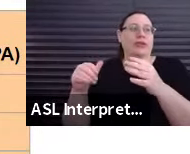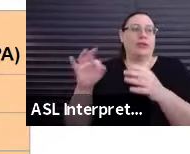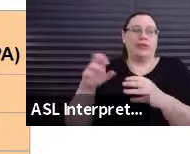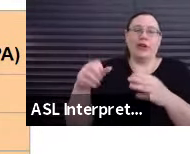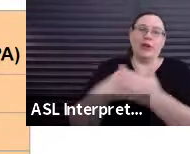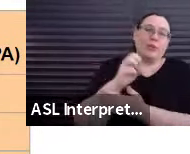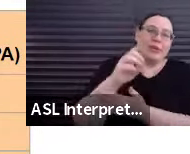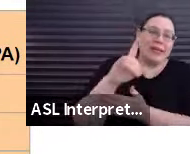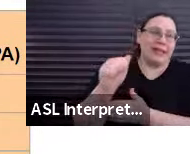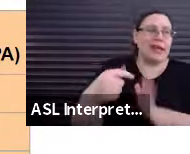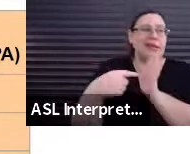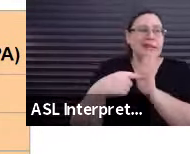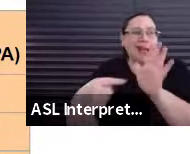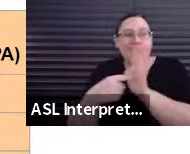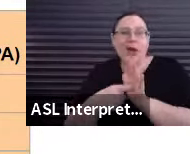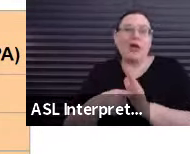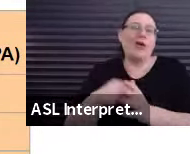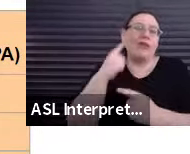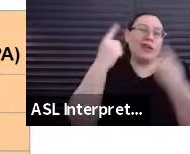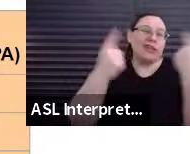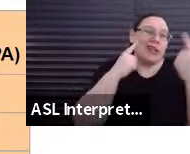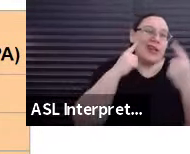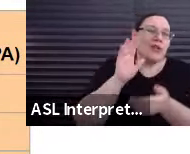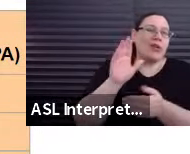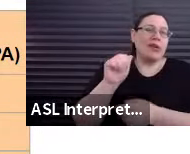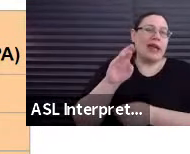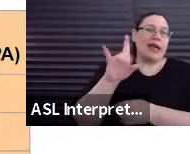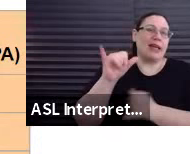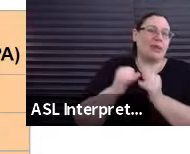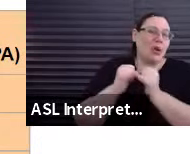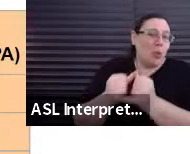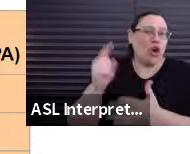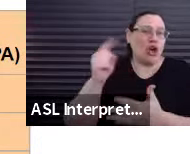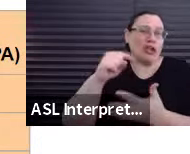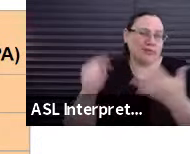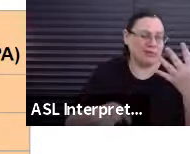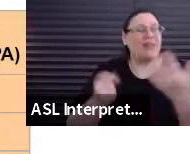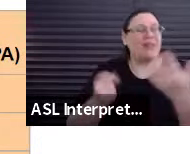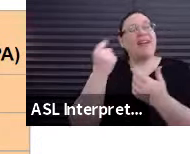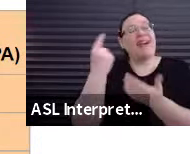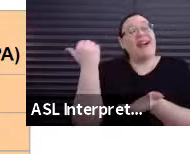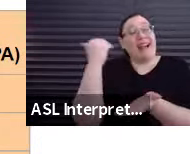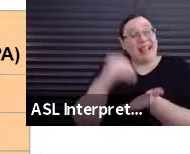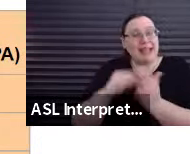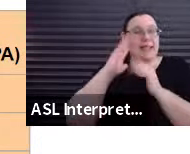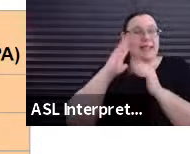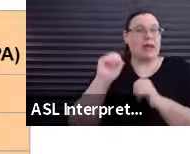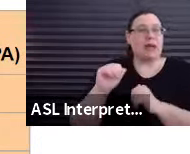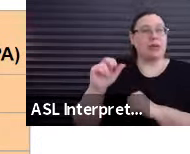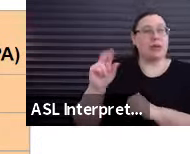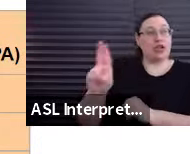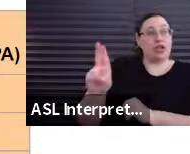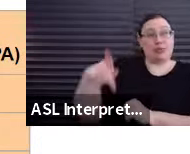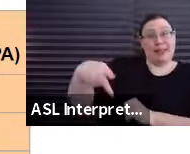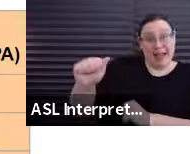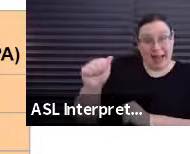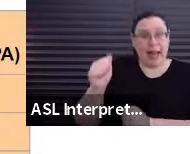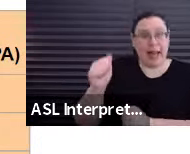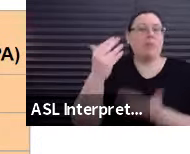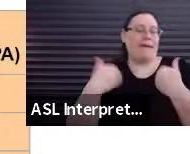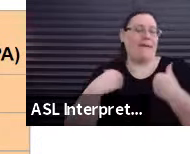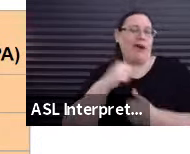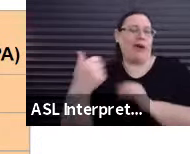demo purposes, academy award consideration. But again, it's understood and expected that an ultra-low-budget project may have other